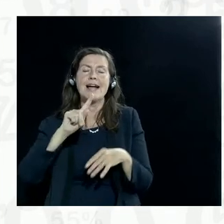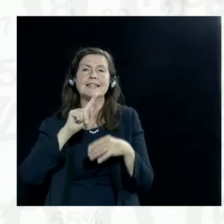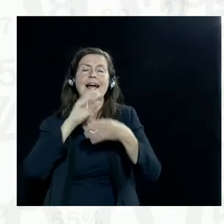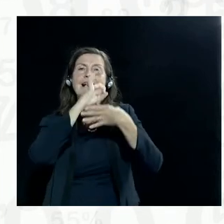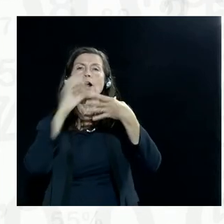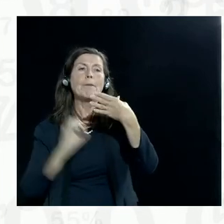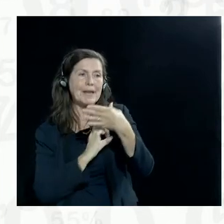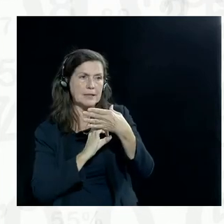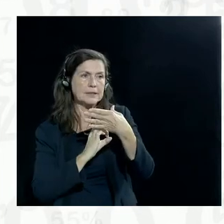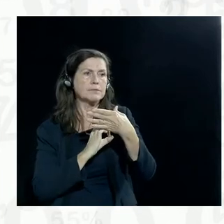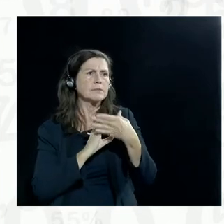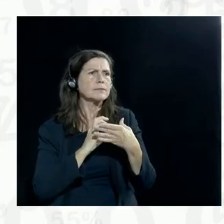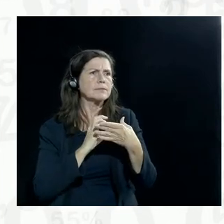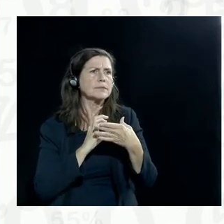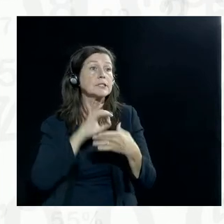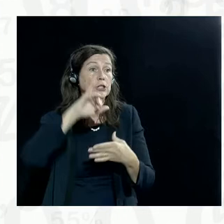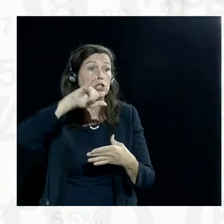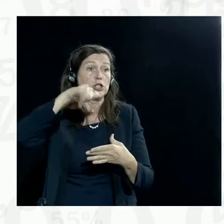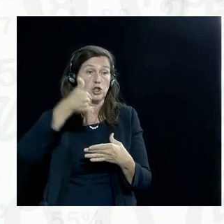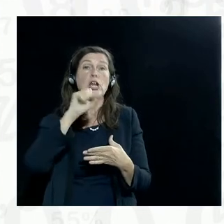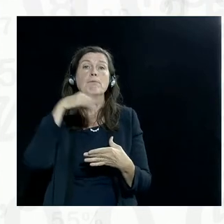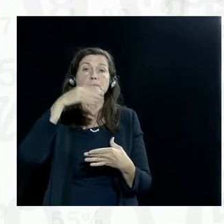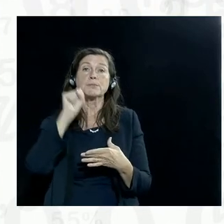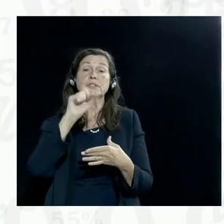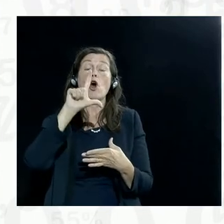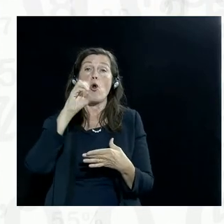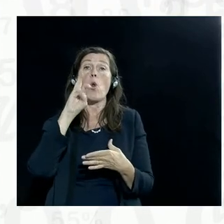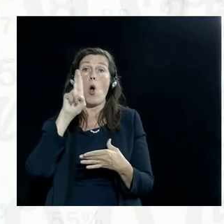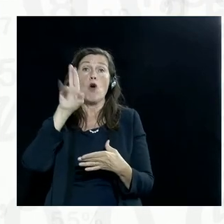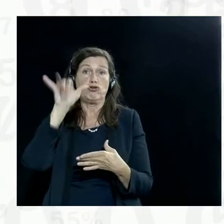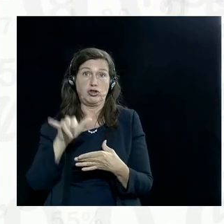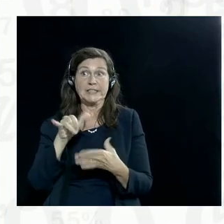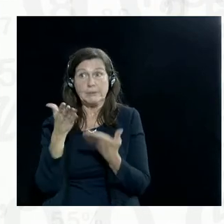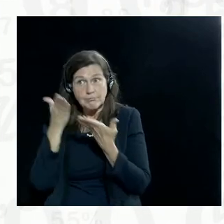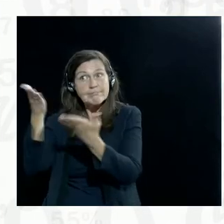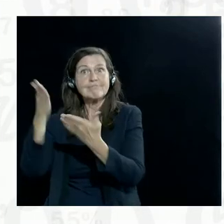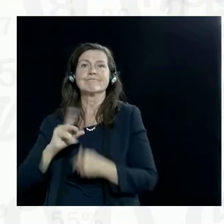of the CUNY Archival Technologies Lab, which he also founded. James, please.